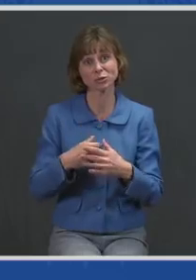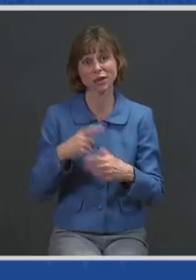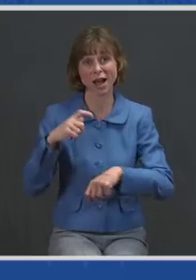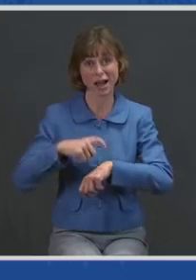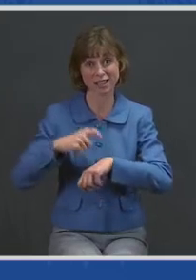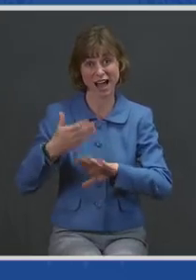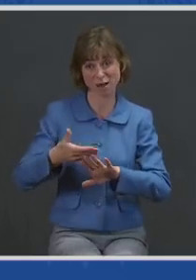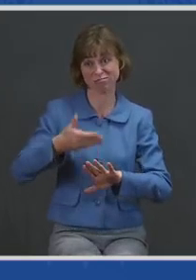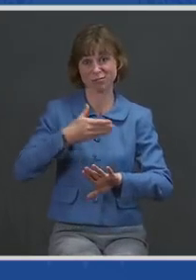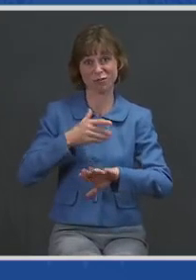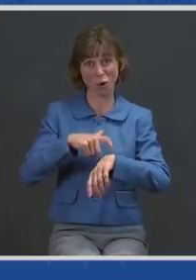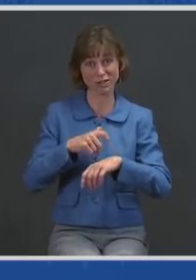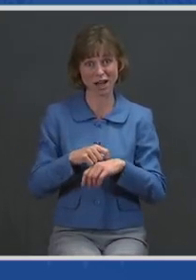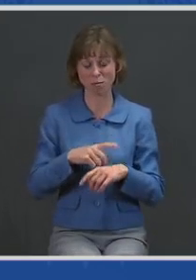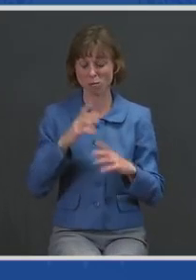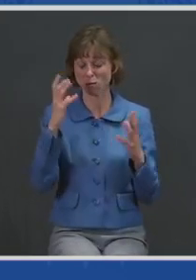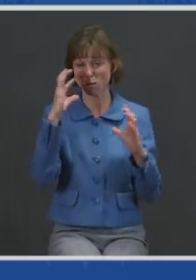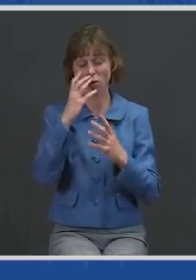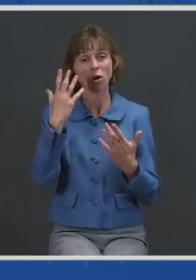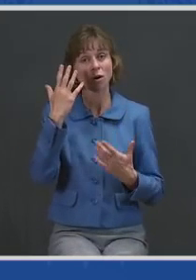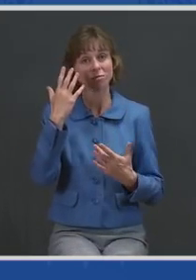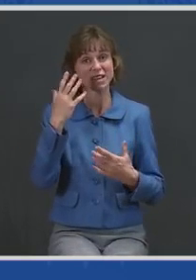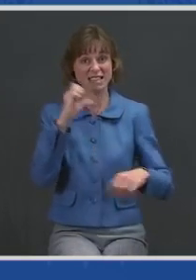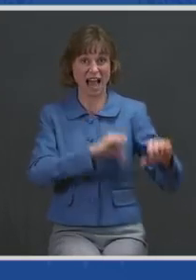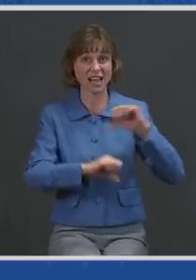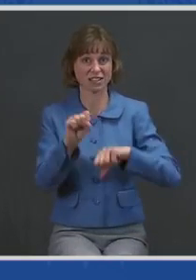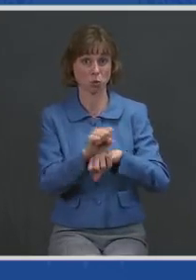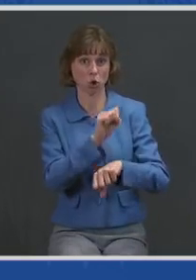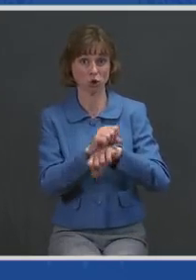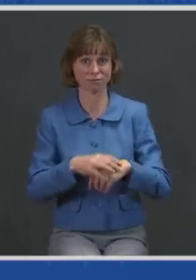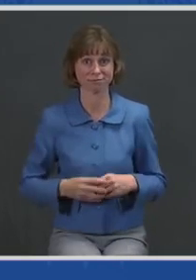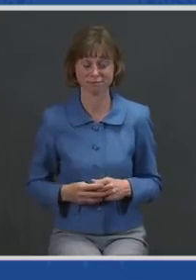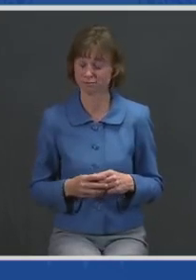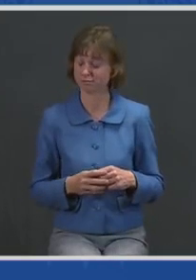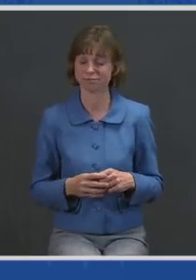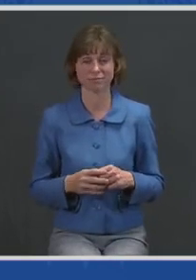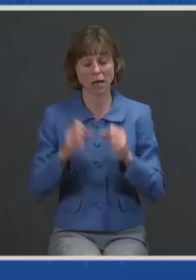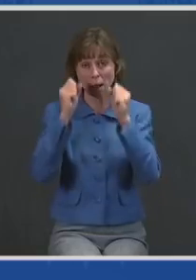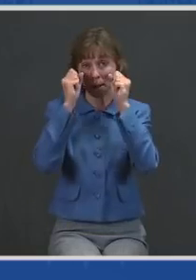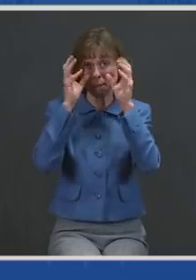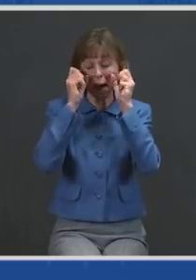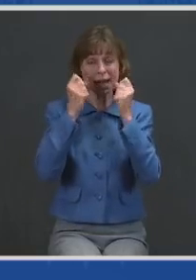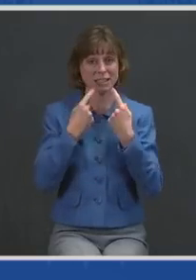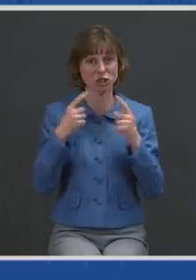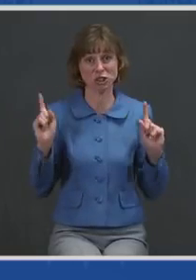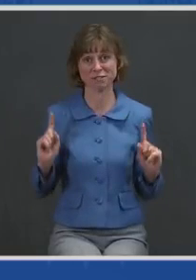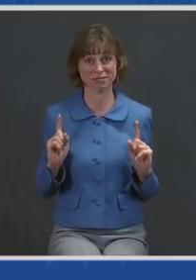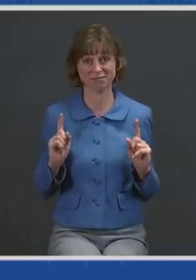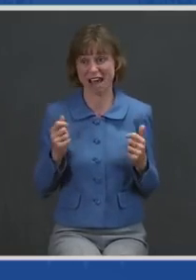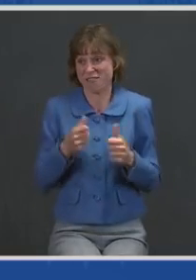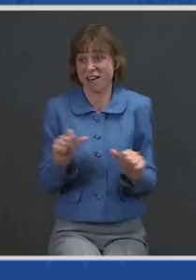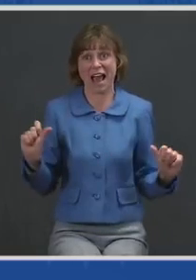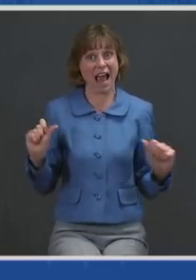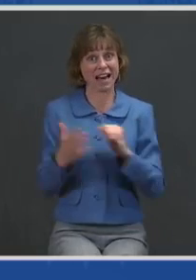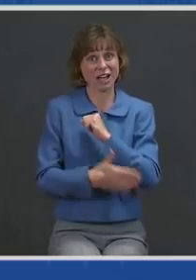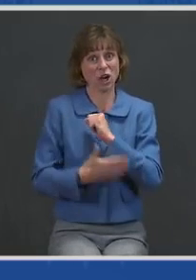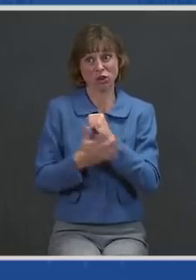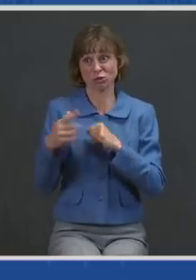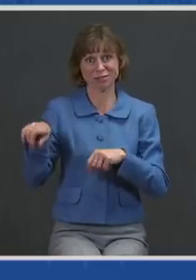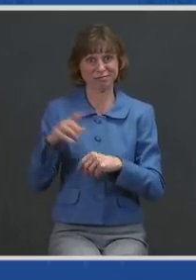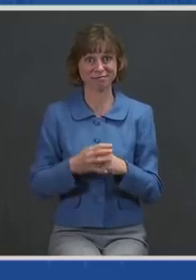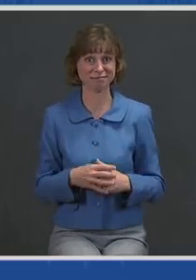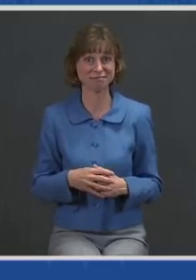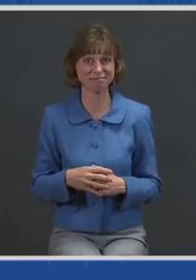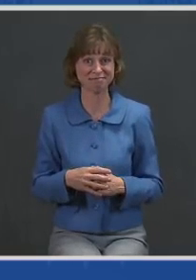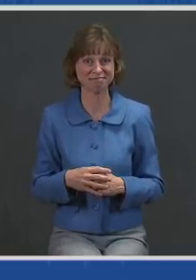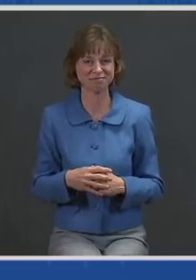true miracle of science. It's one of the most extraordinary achievements any country has ever accomplished. And we also